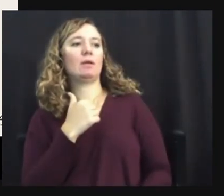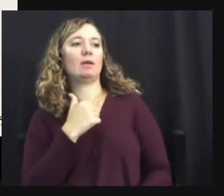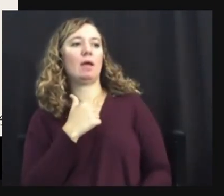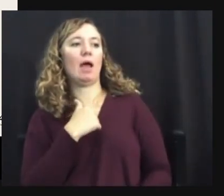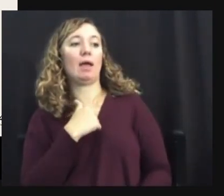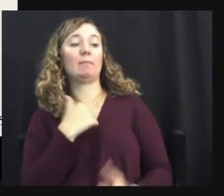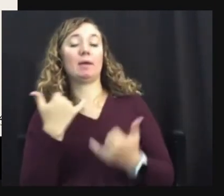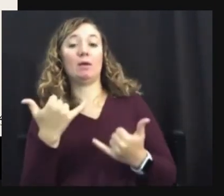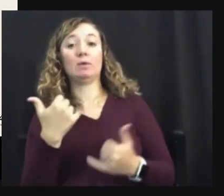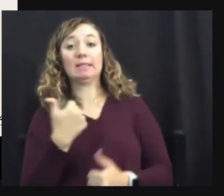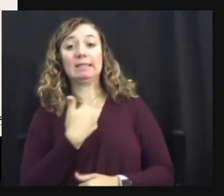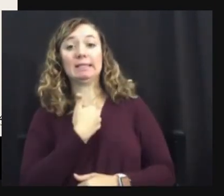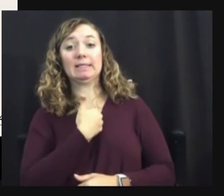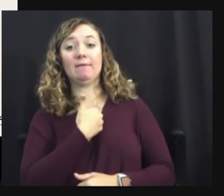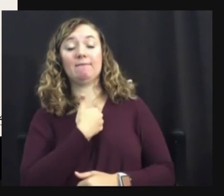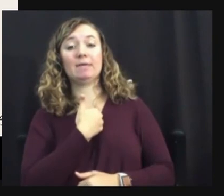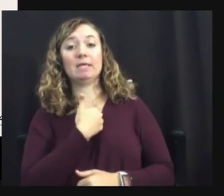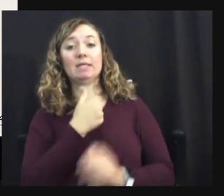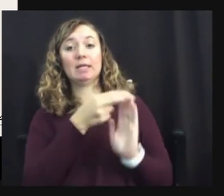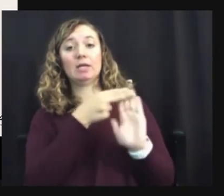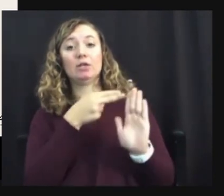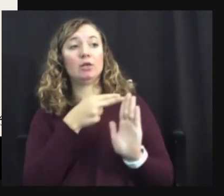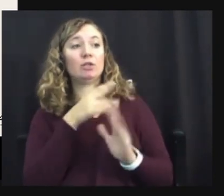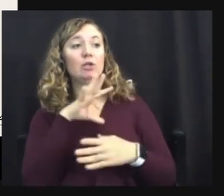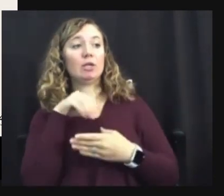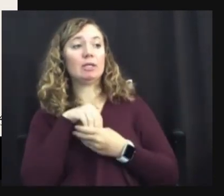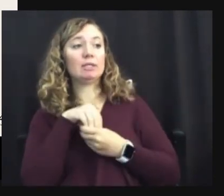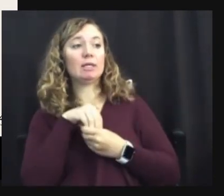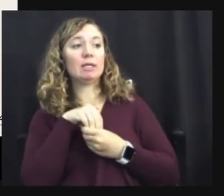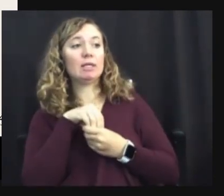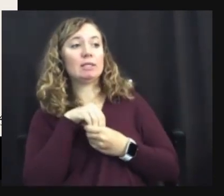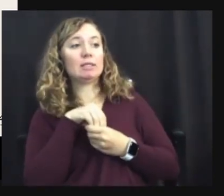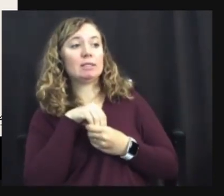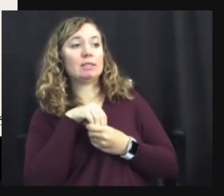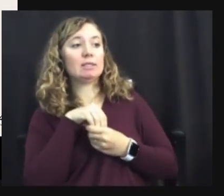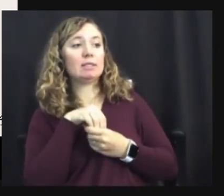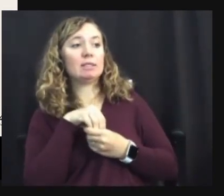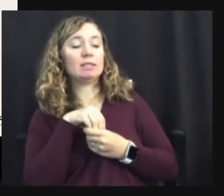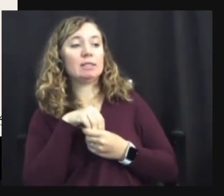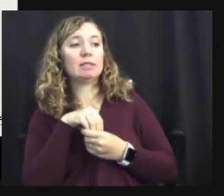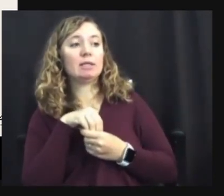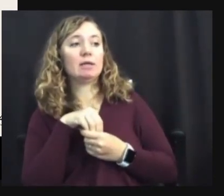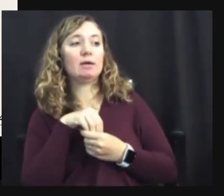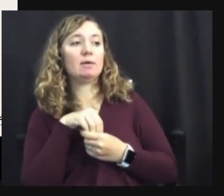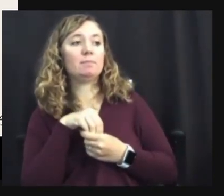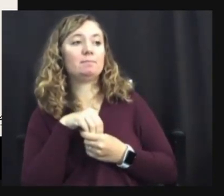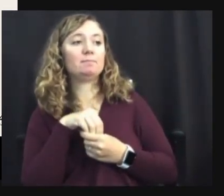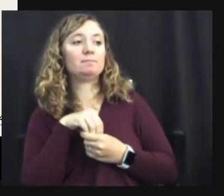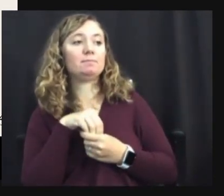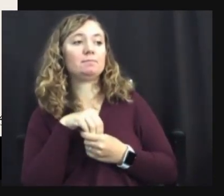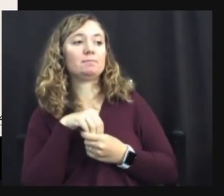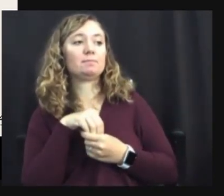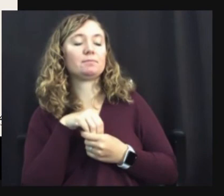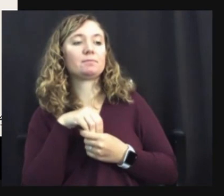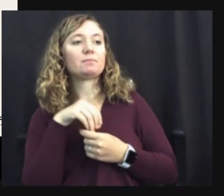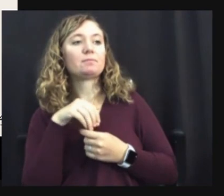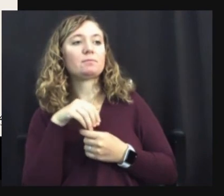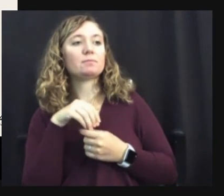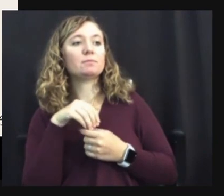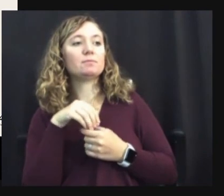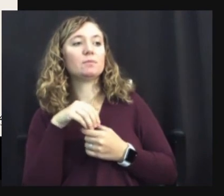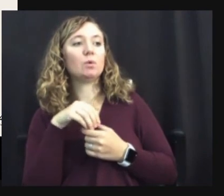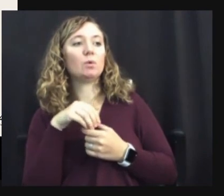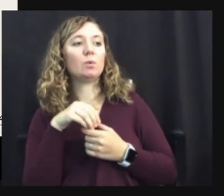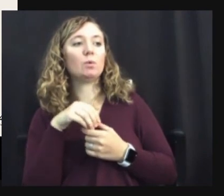diagnosed child. Yeah, that's entirely possible. Um, I think, um, another thing that